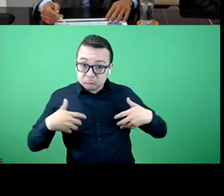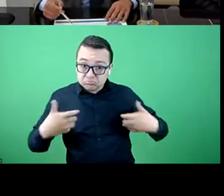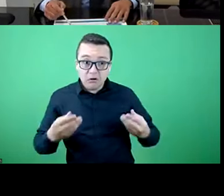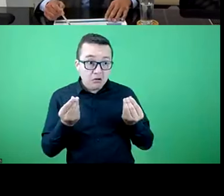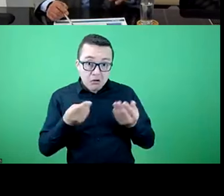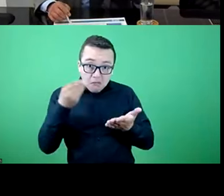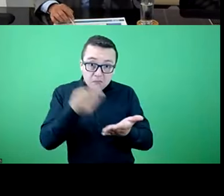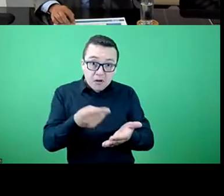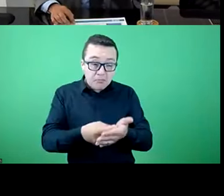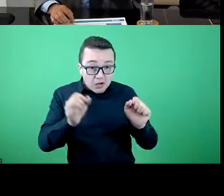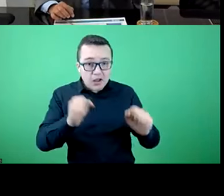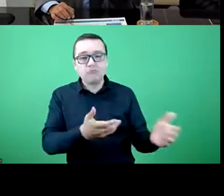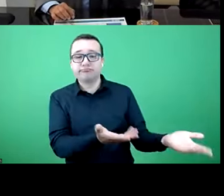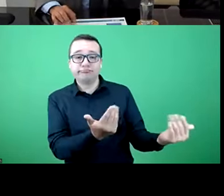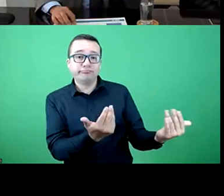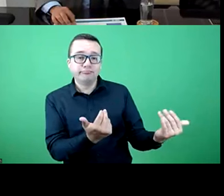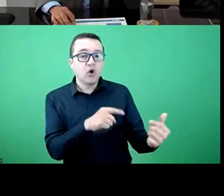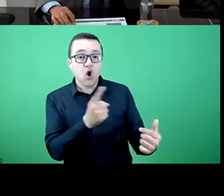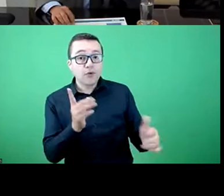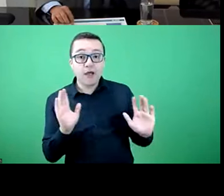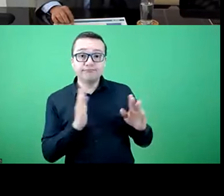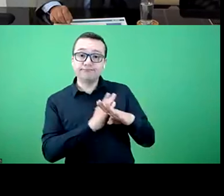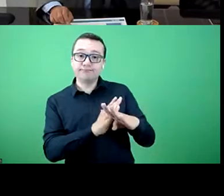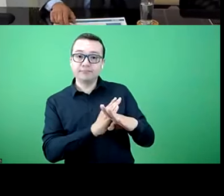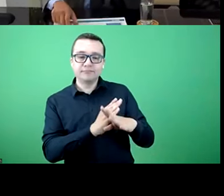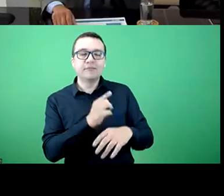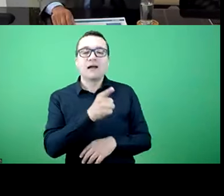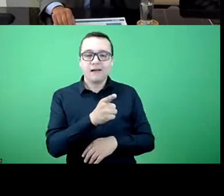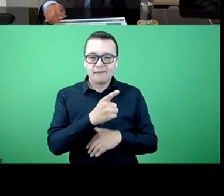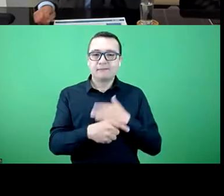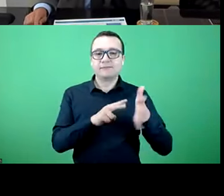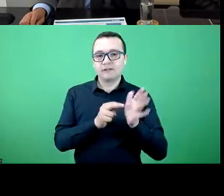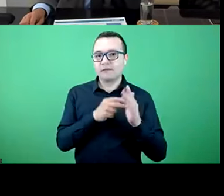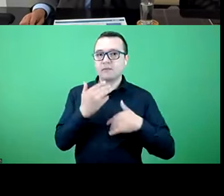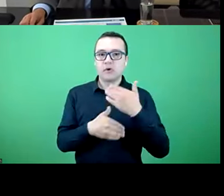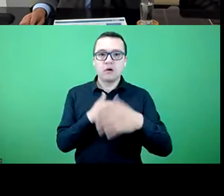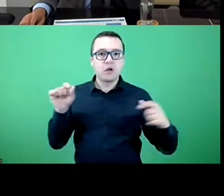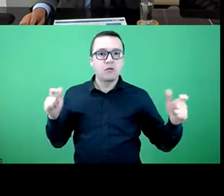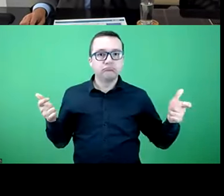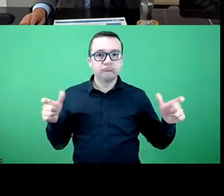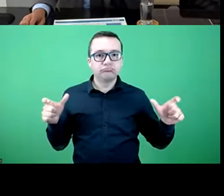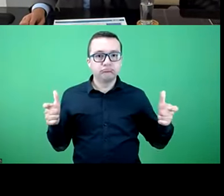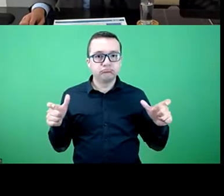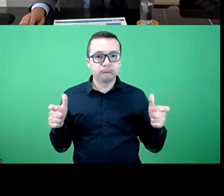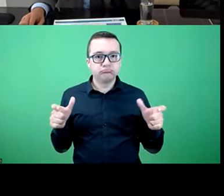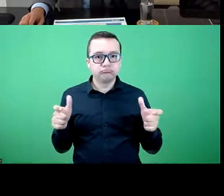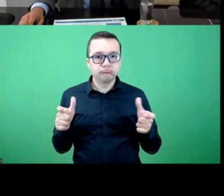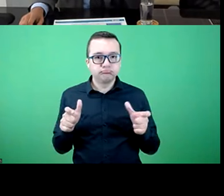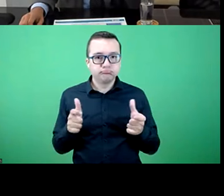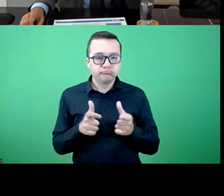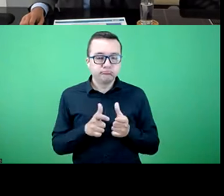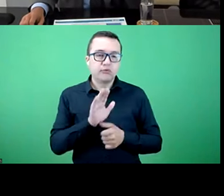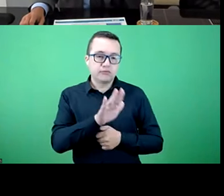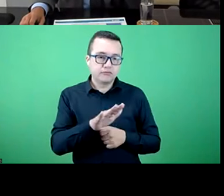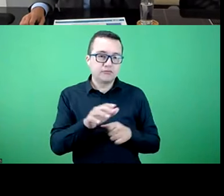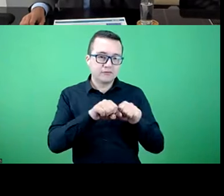people's payment selection. And in recent times, in recent has also led to the reduction in the number of